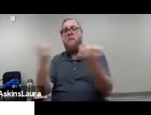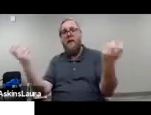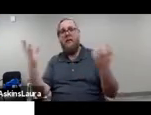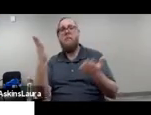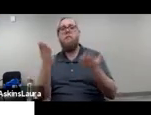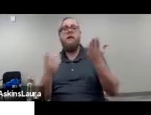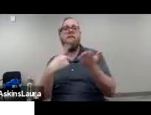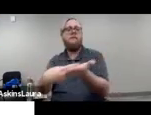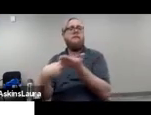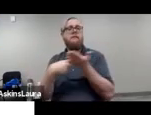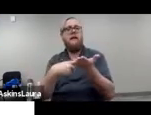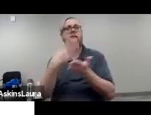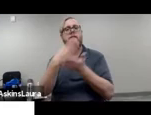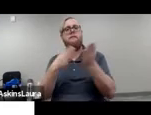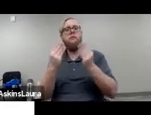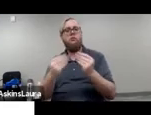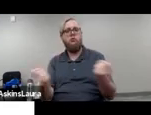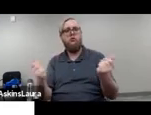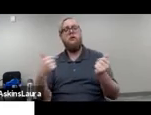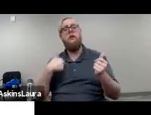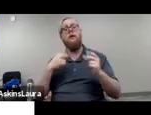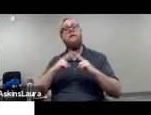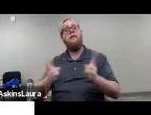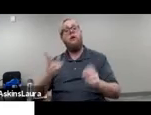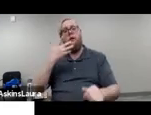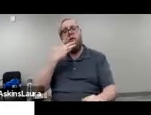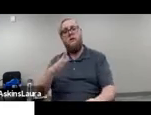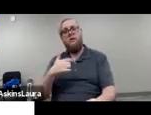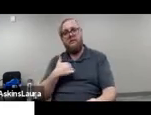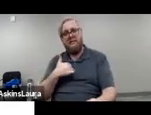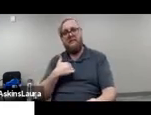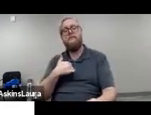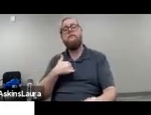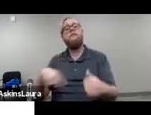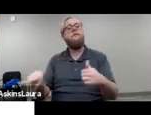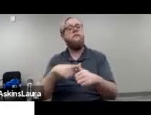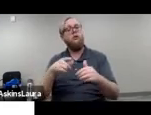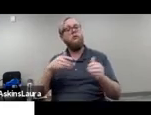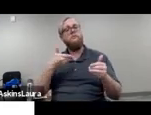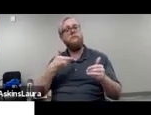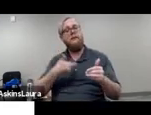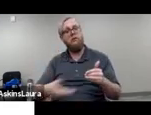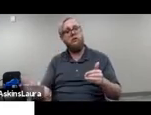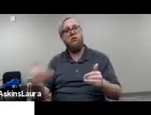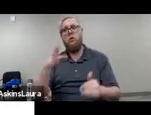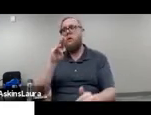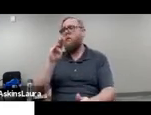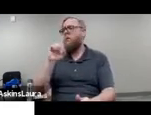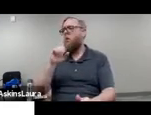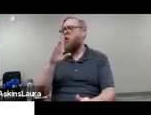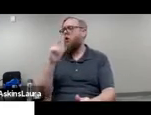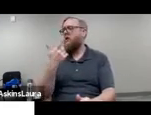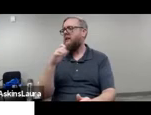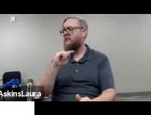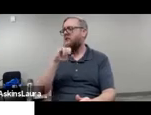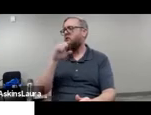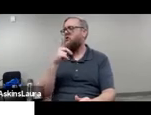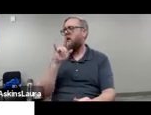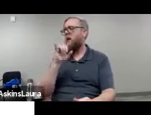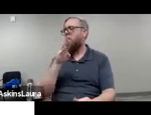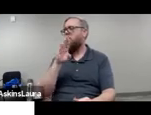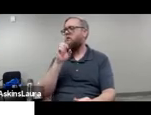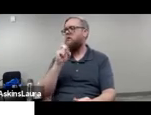solutions may be. I am very fortunate to first be able to introduce you to Margaret Jacobson Johnson.